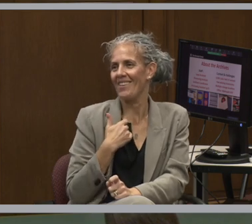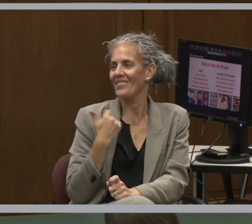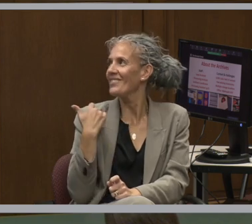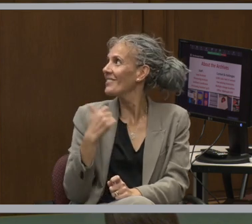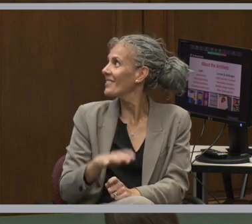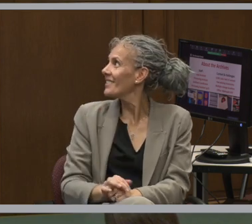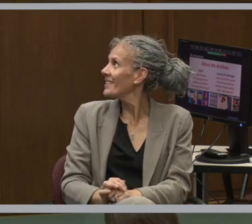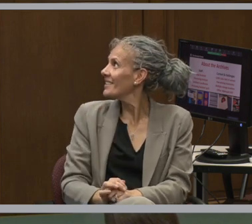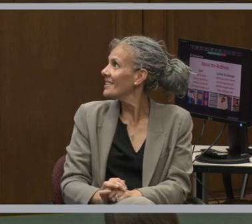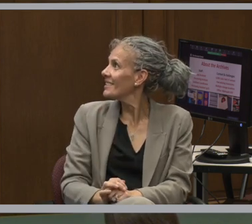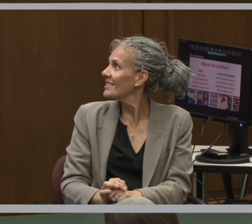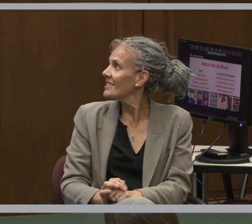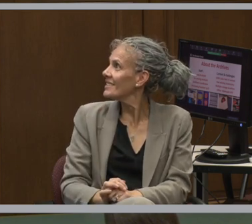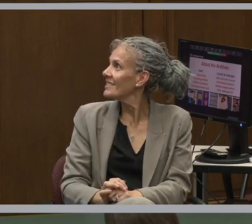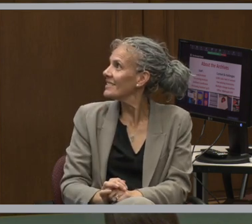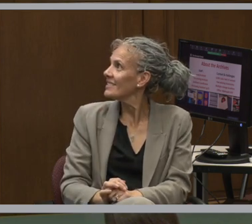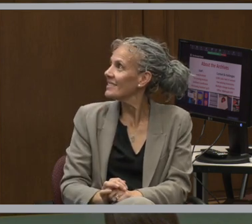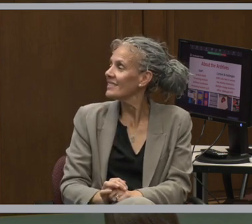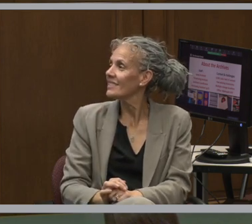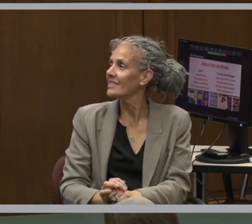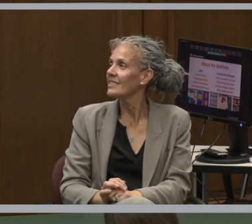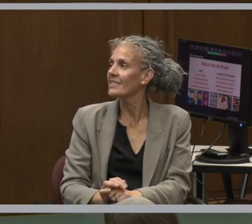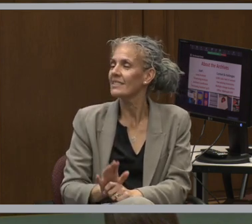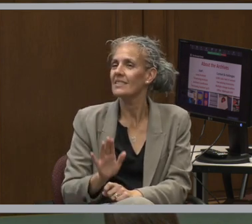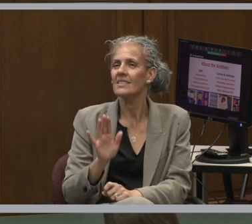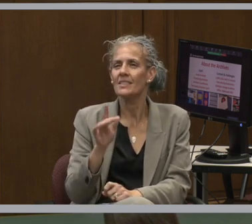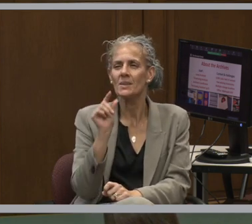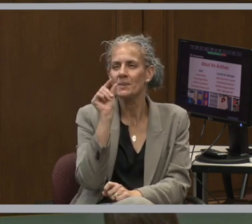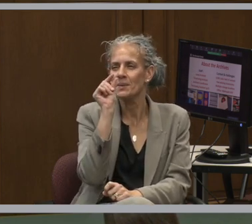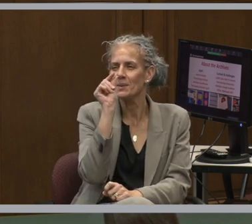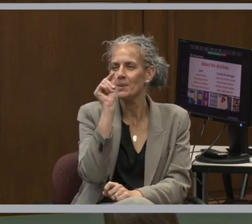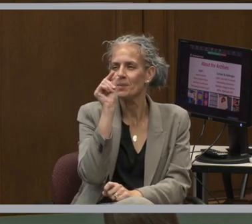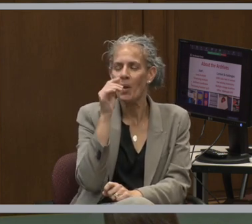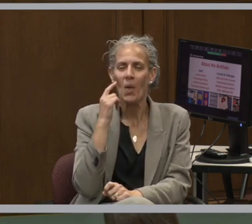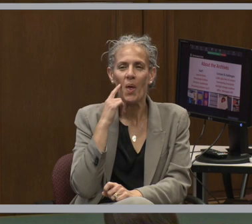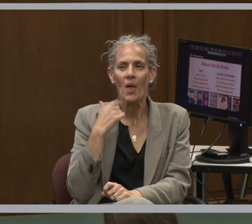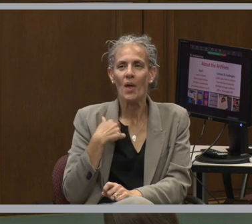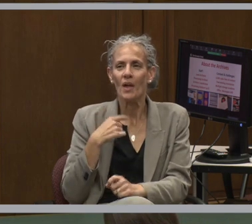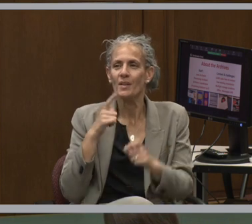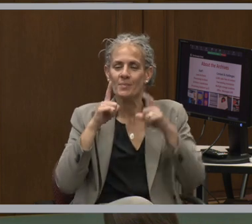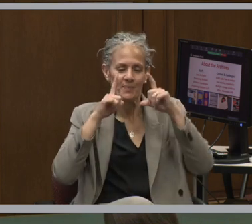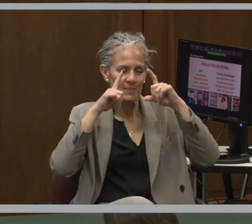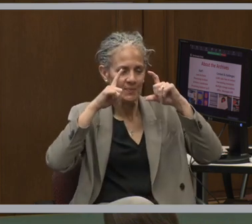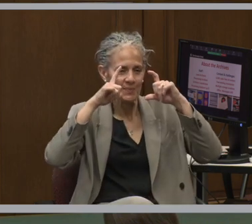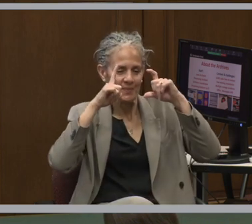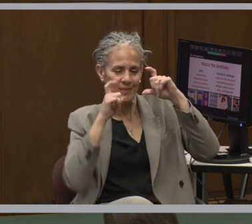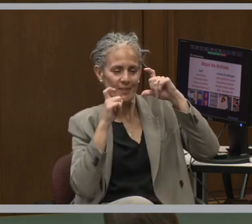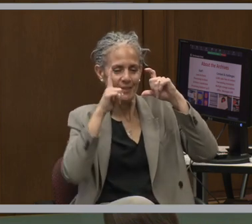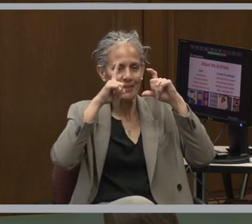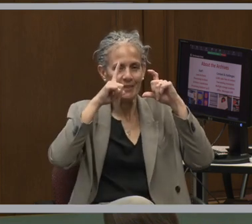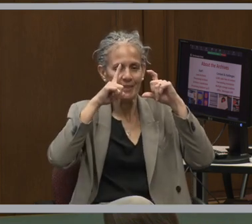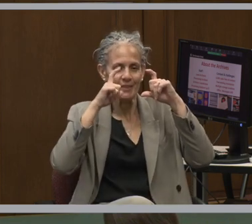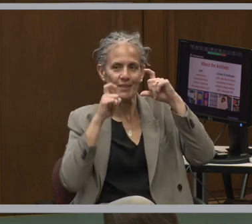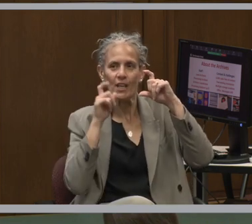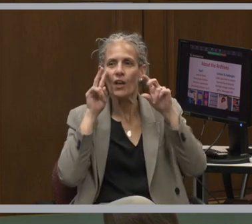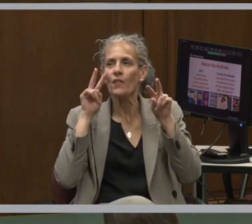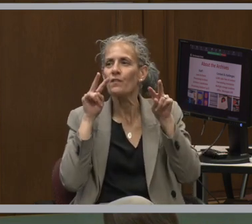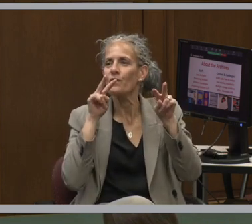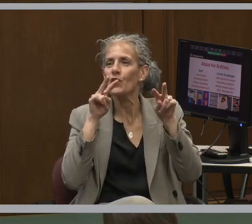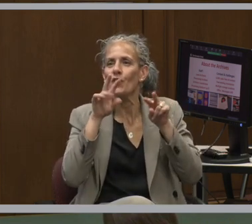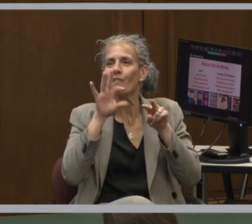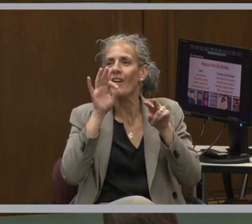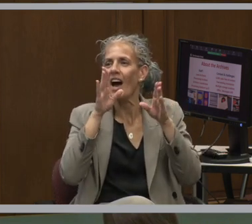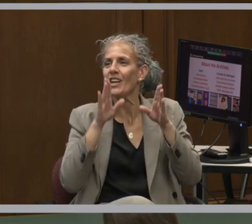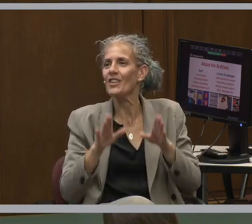our more unique, tiny items is a little viewfinder. You click through slides. It's a virtual tour,